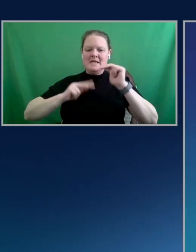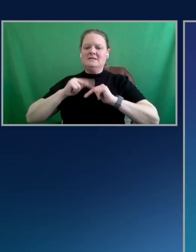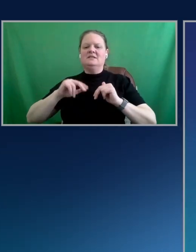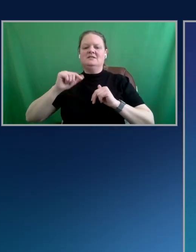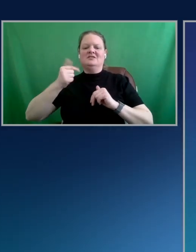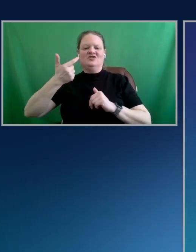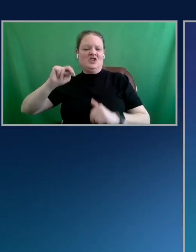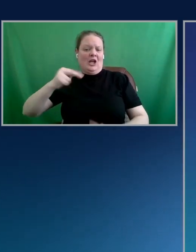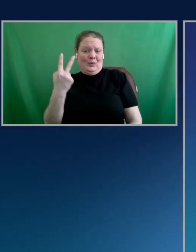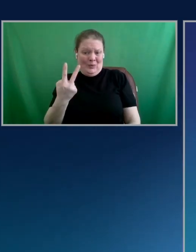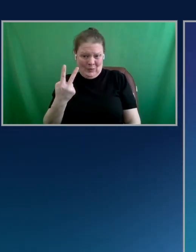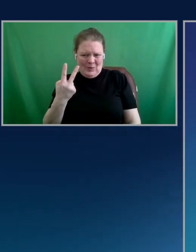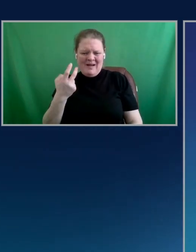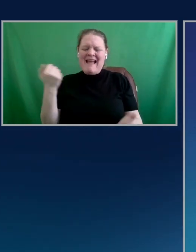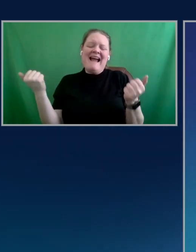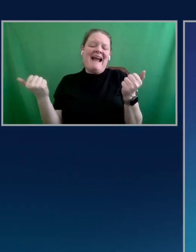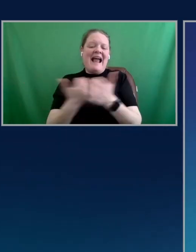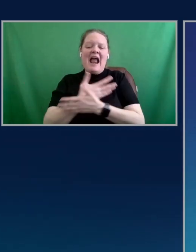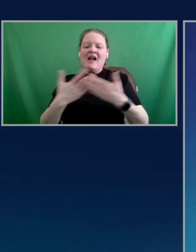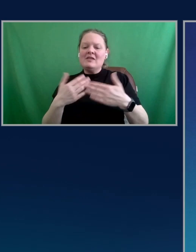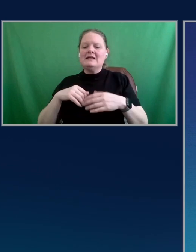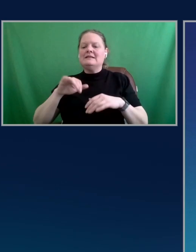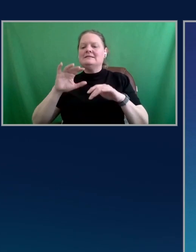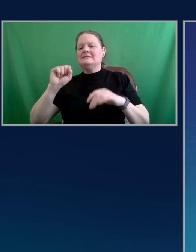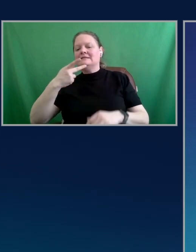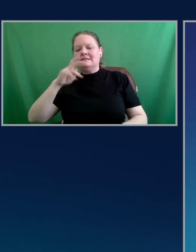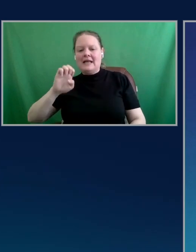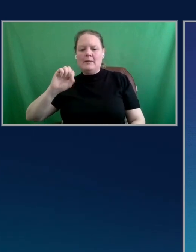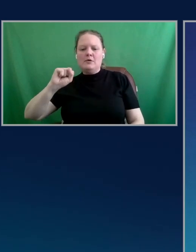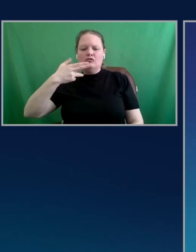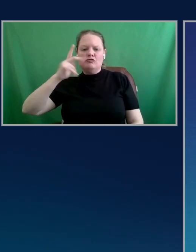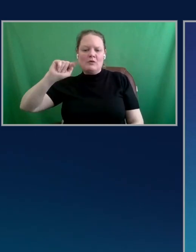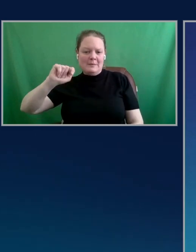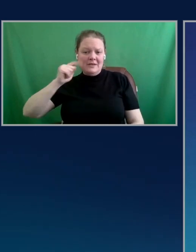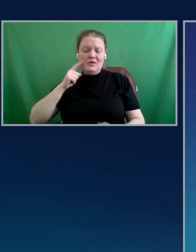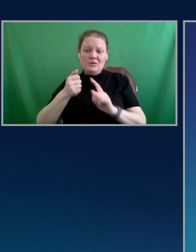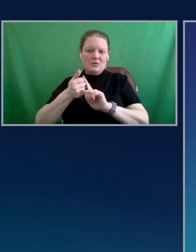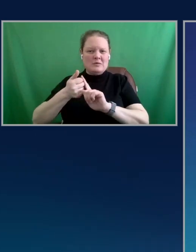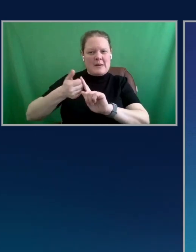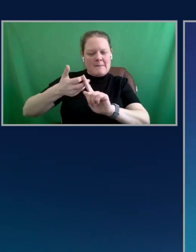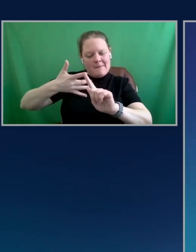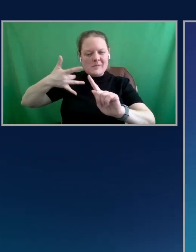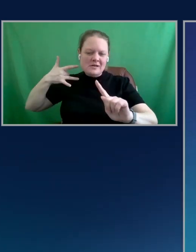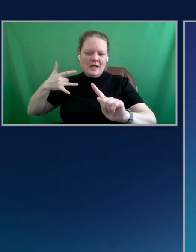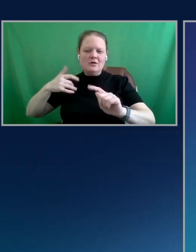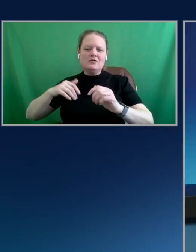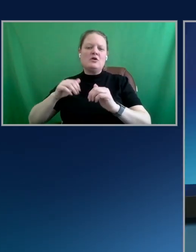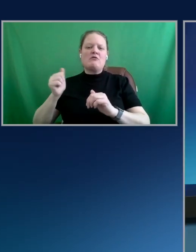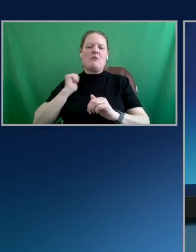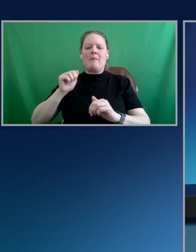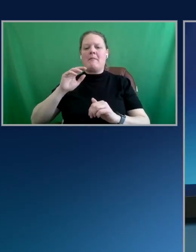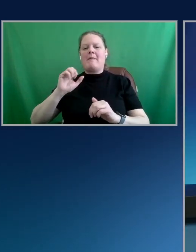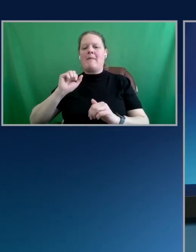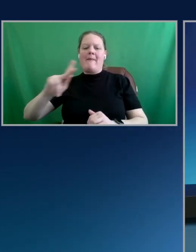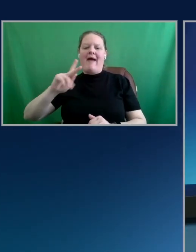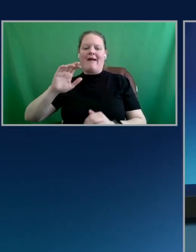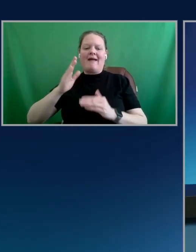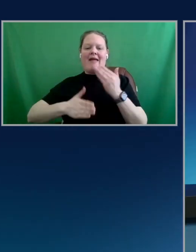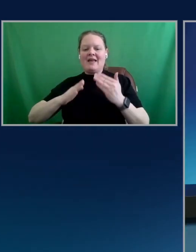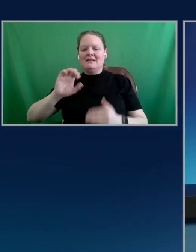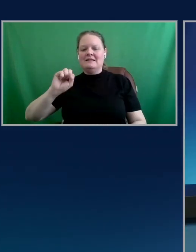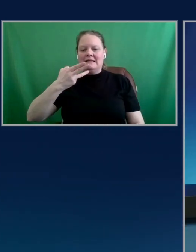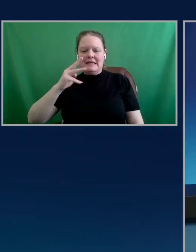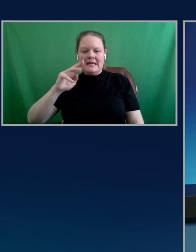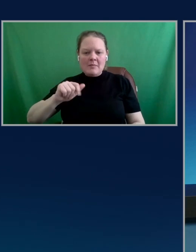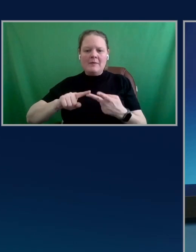everything is in TypeScript. So you can build out your backend schema, all in TypeScript, your authentication, all